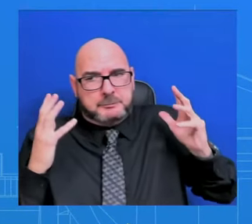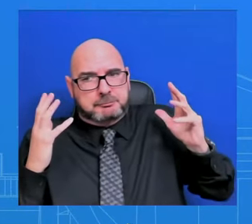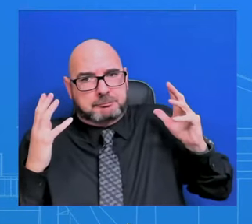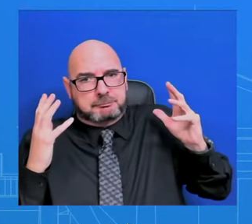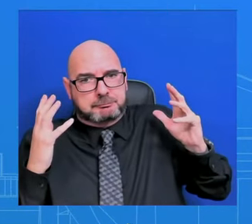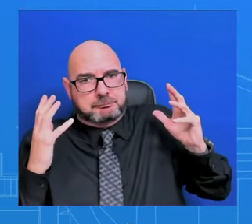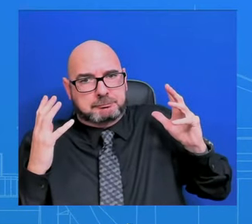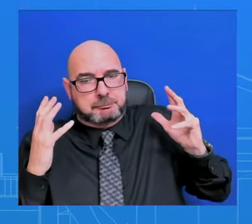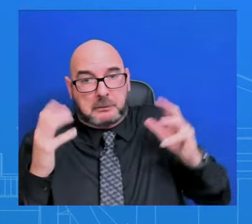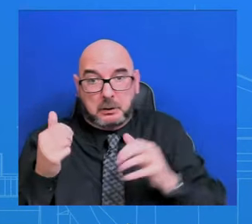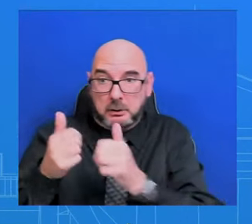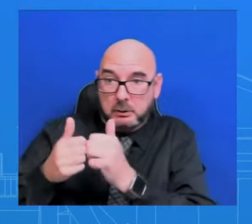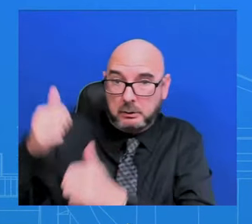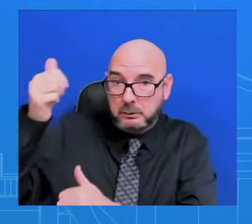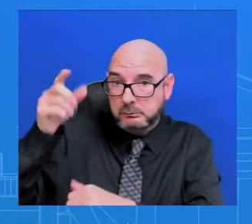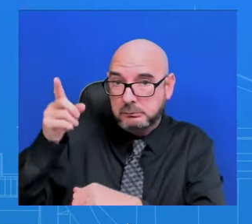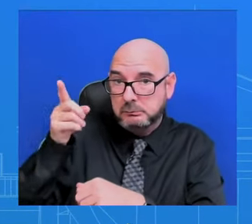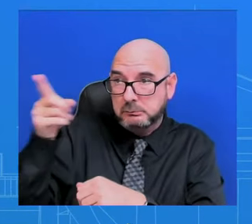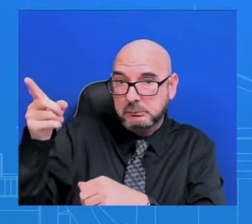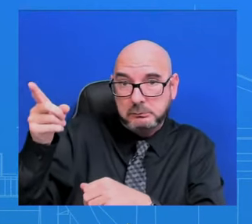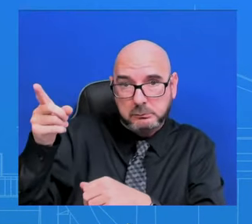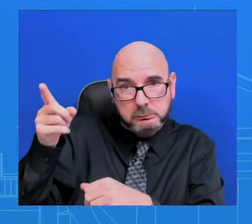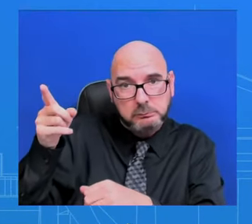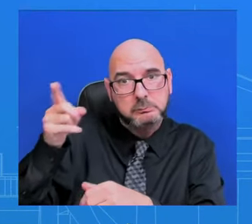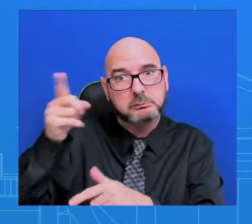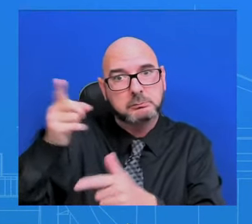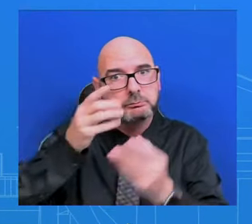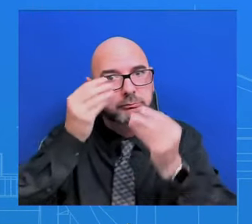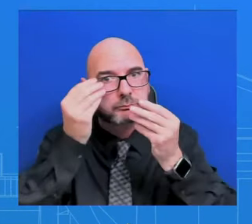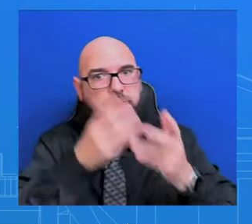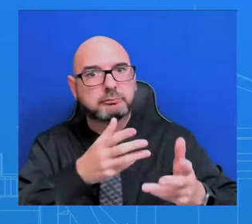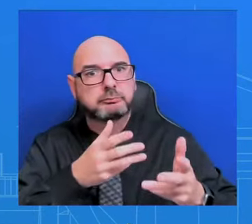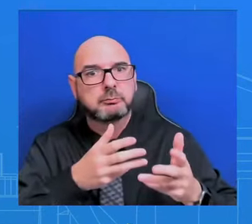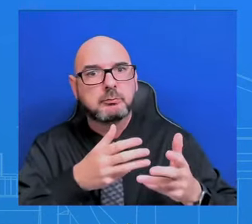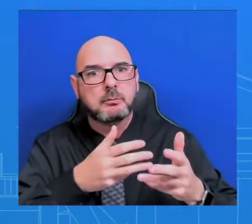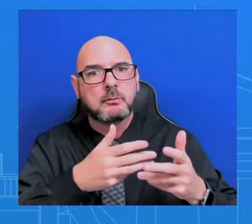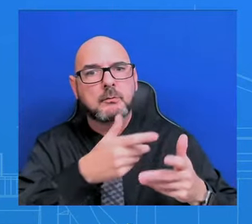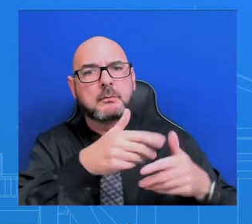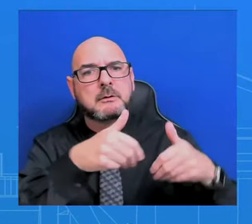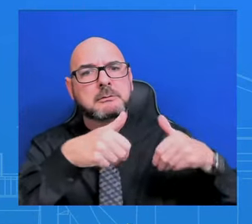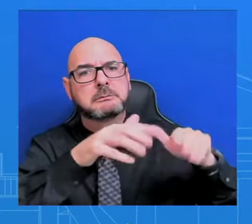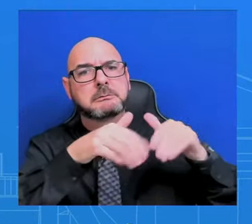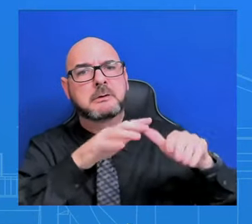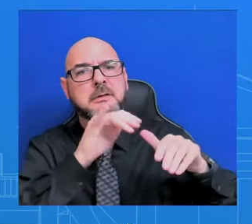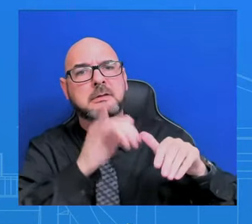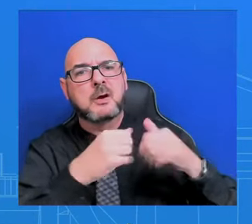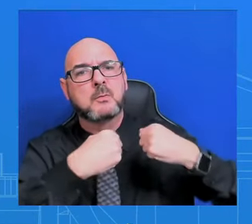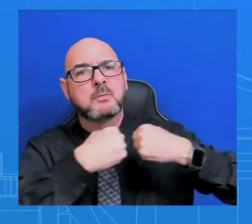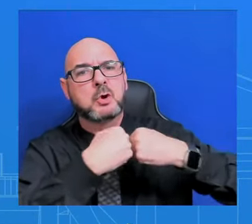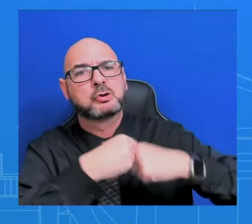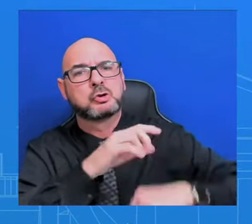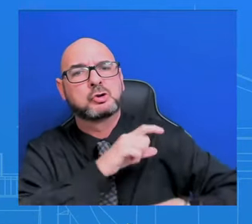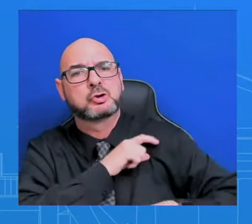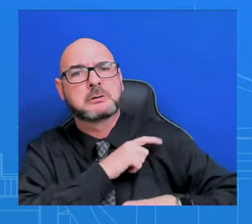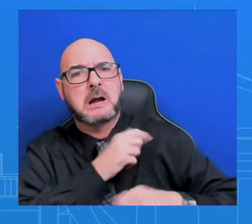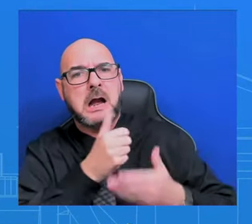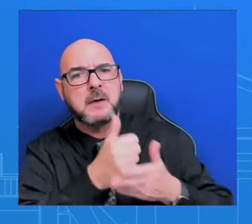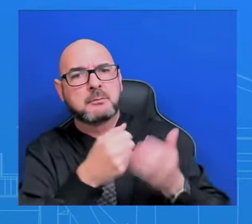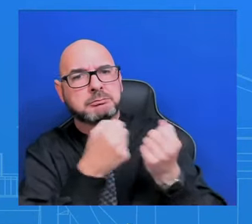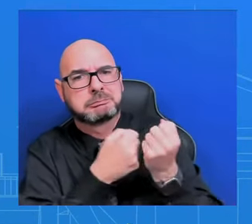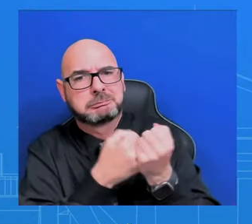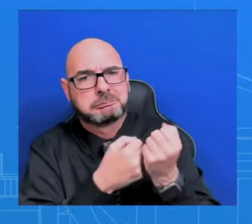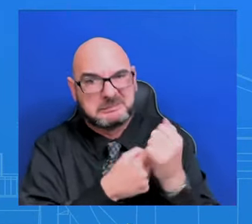to vacate the injunction that prevented border security to actually do their job, to do humanitarian work, to actually